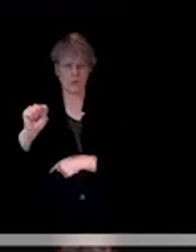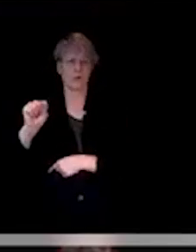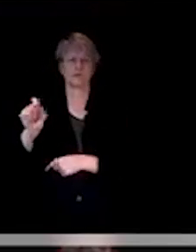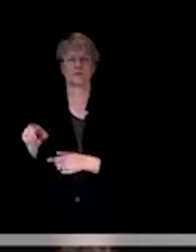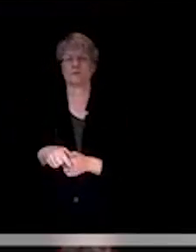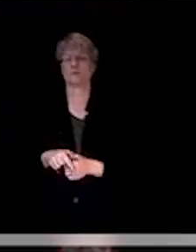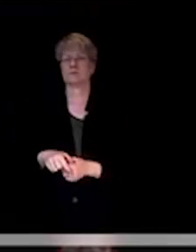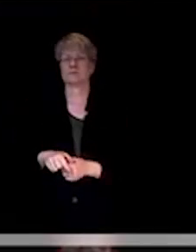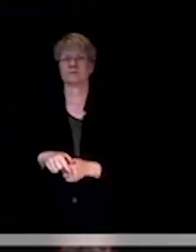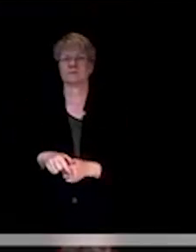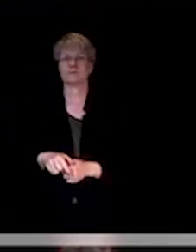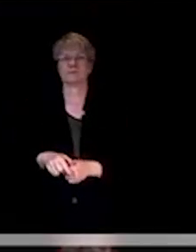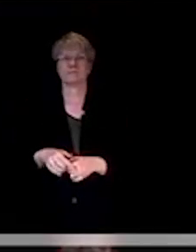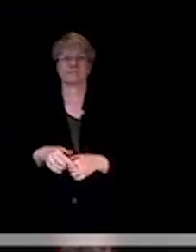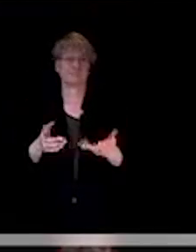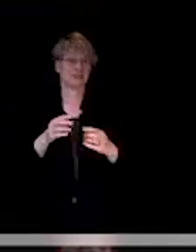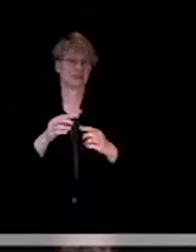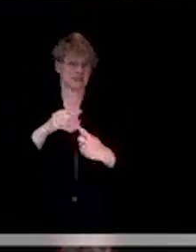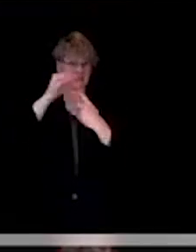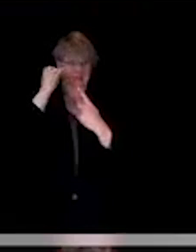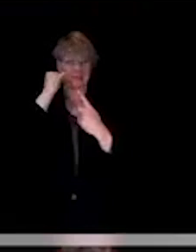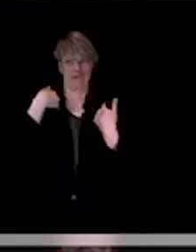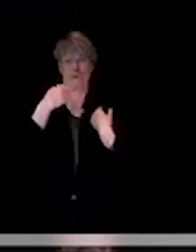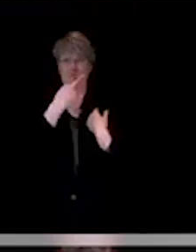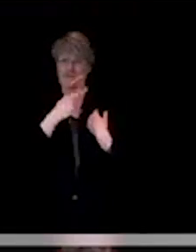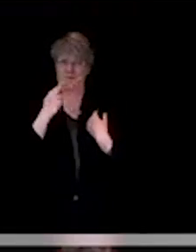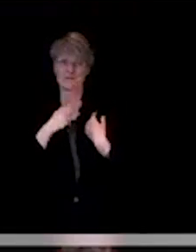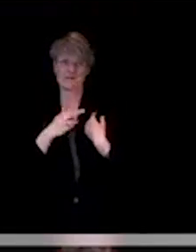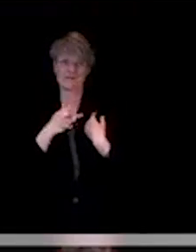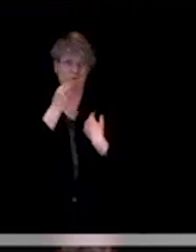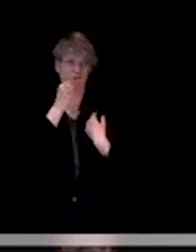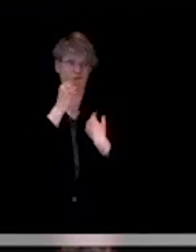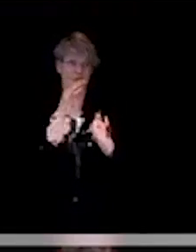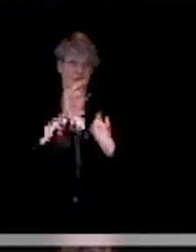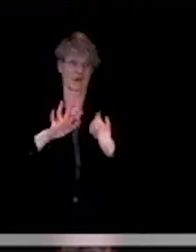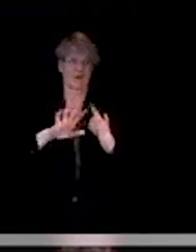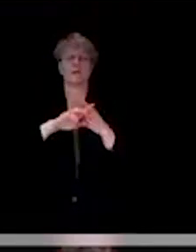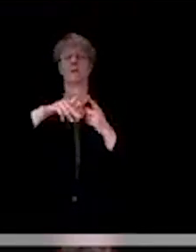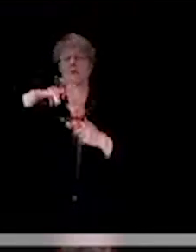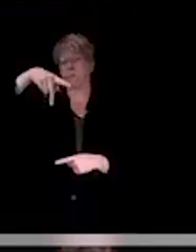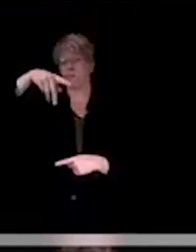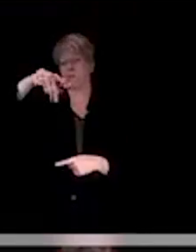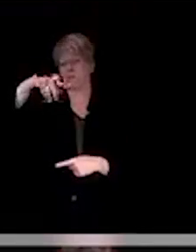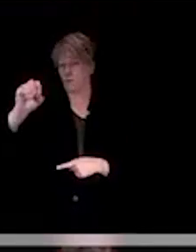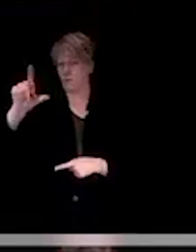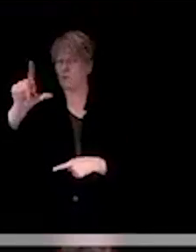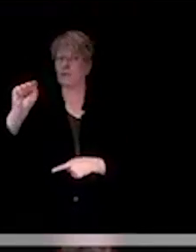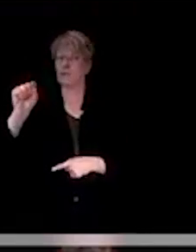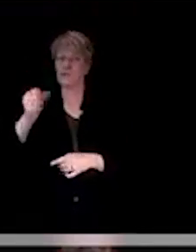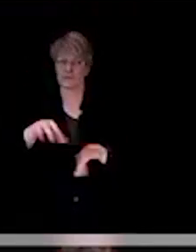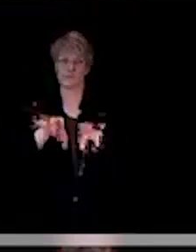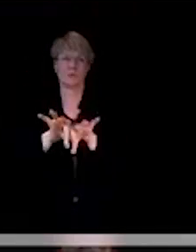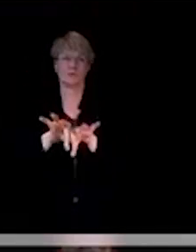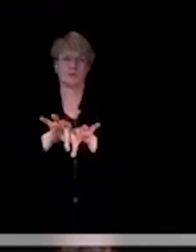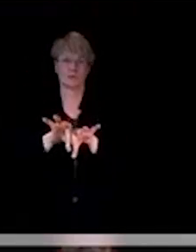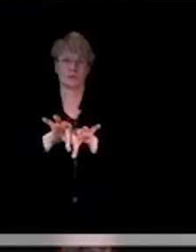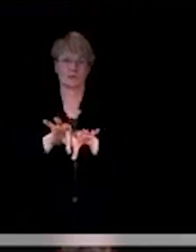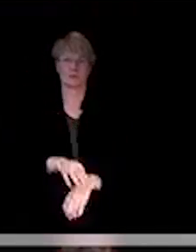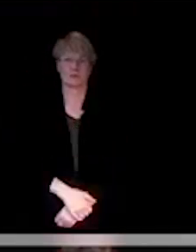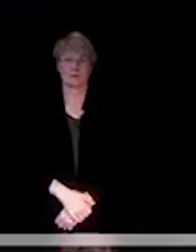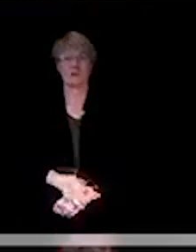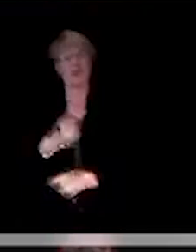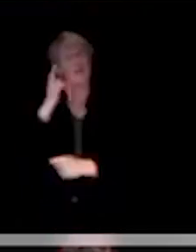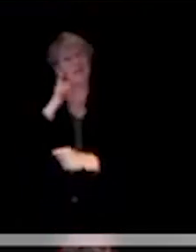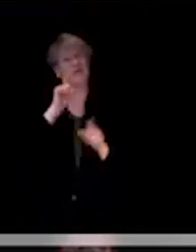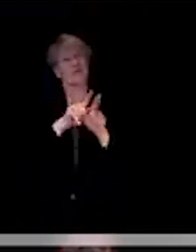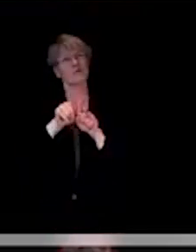you know, food facilities, that kind of a thing. The pools is a big one. So, there's a couple different family entertainment. I think